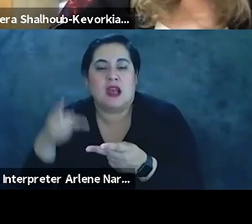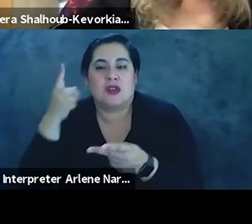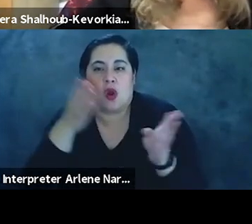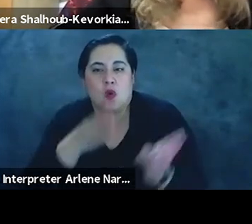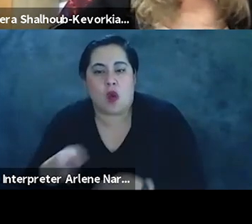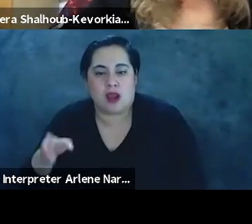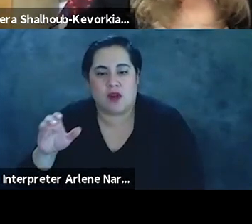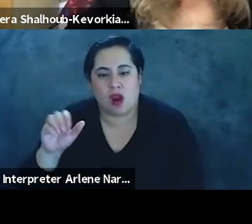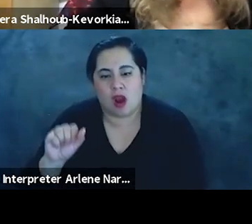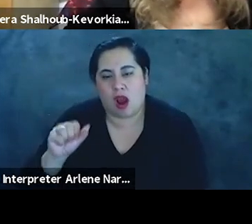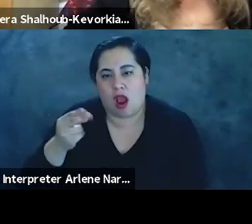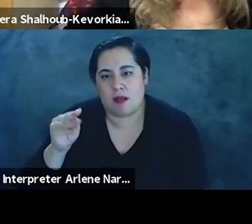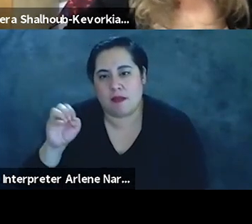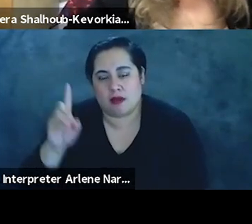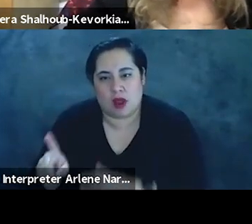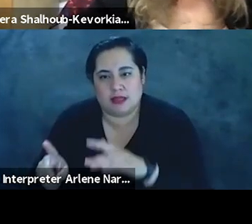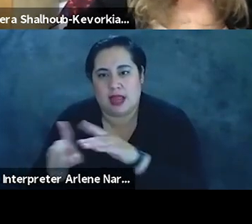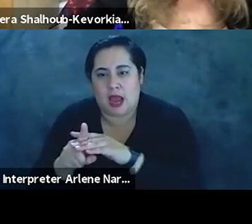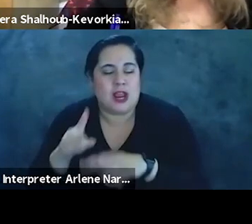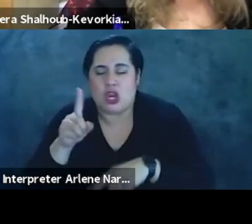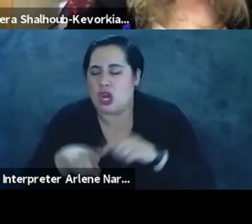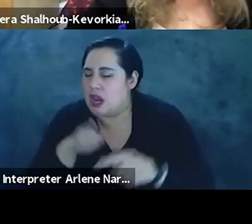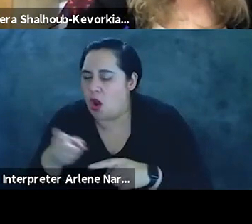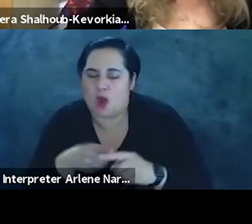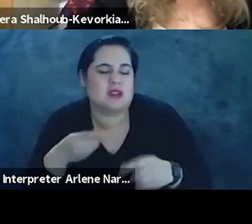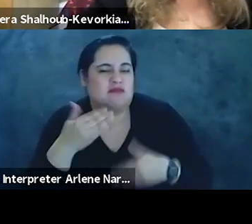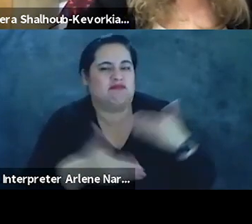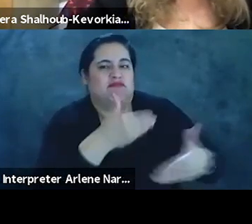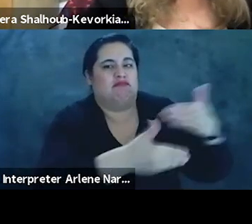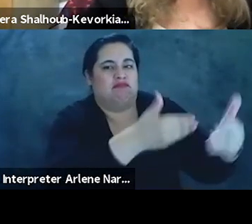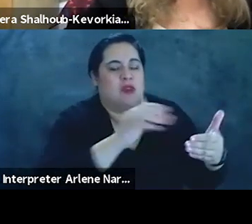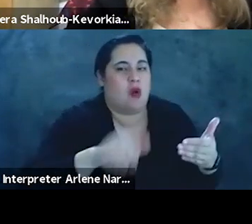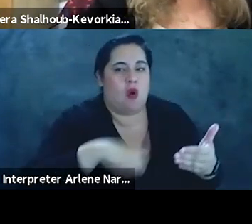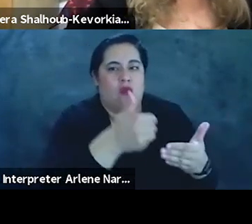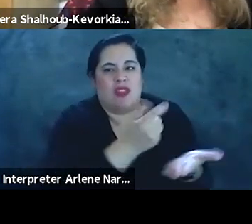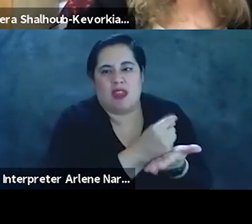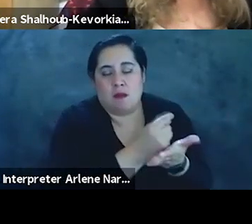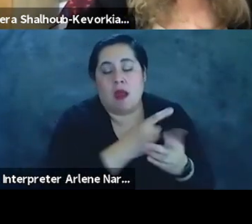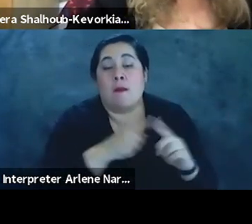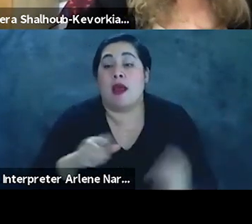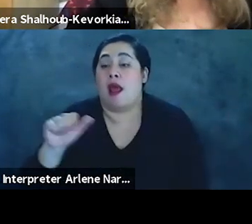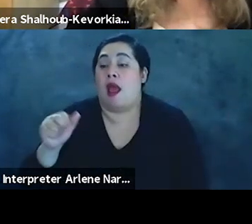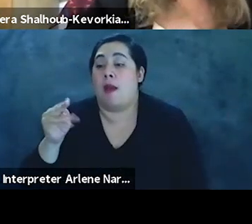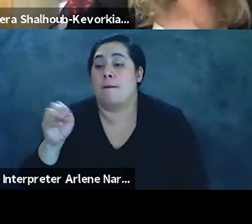attend, for he couldn't make it, as he was undergoing chemotherapy. Ahmed, like Said and so many other Asian and